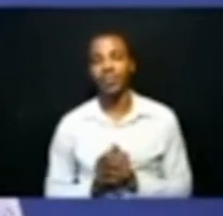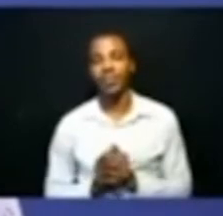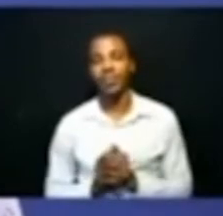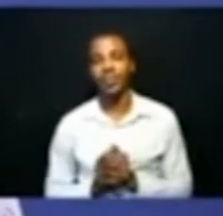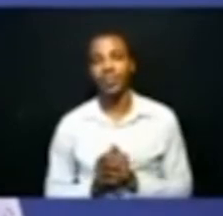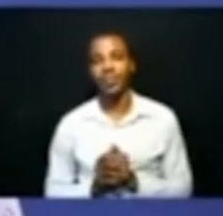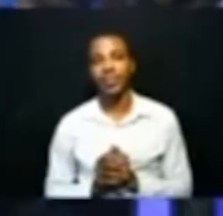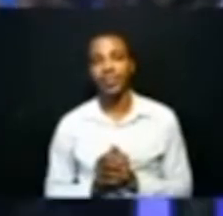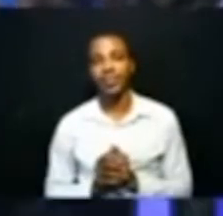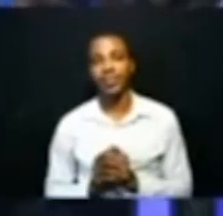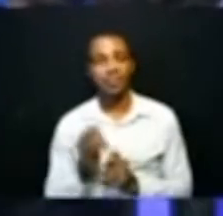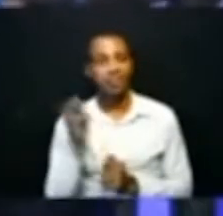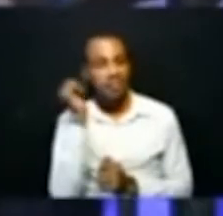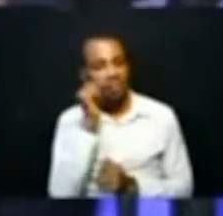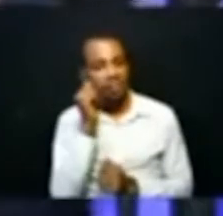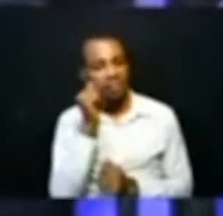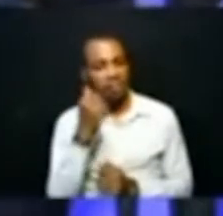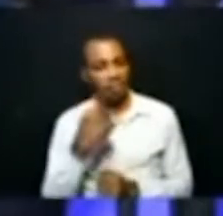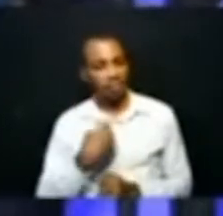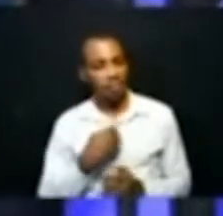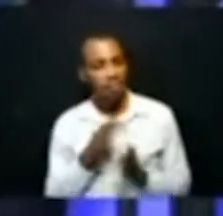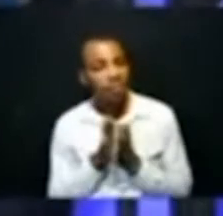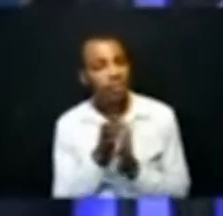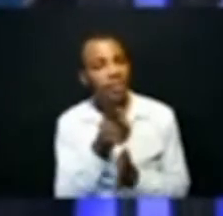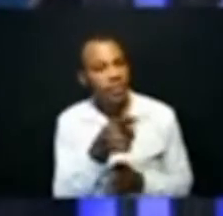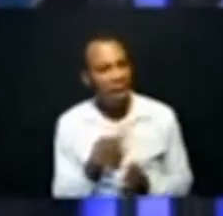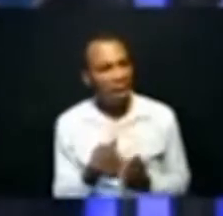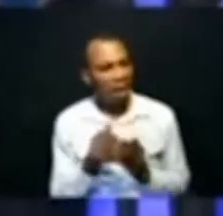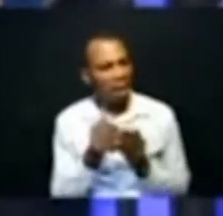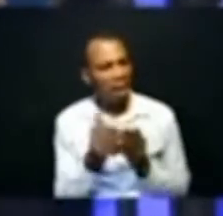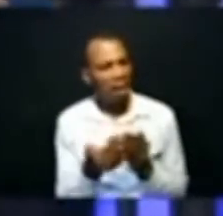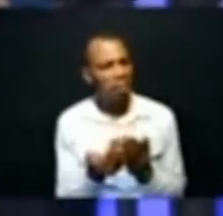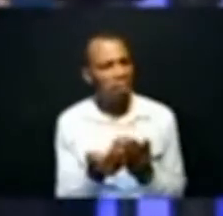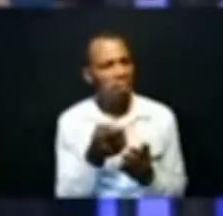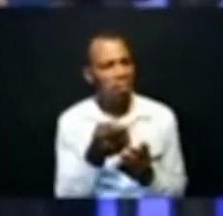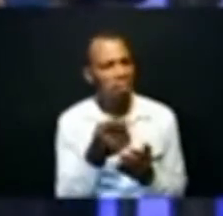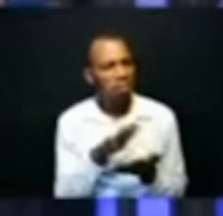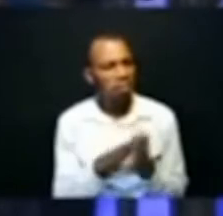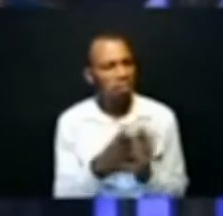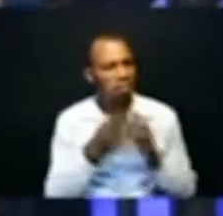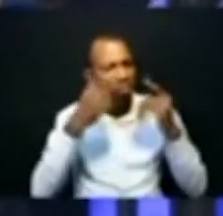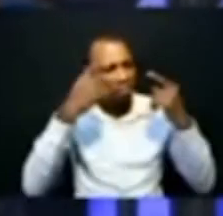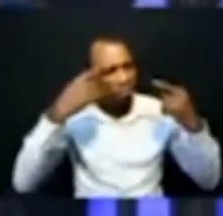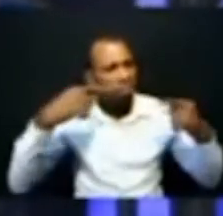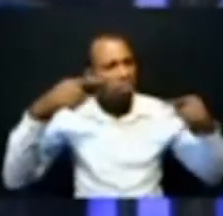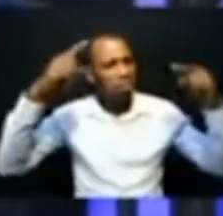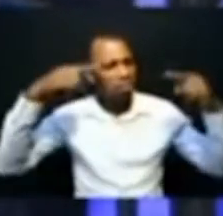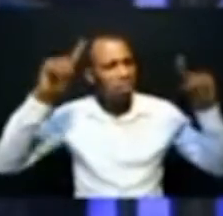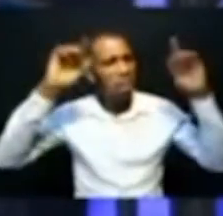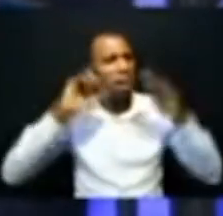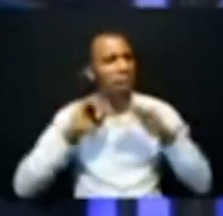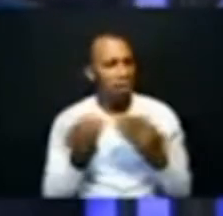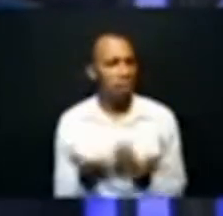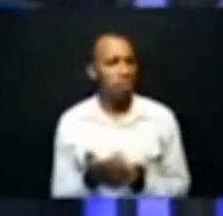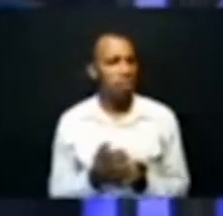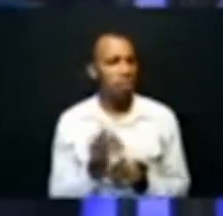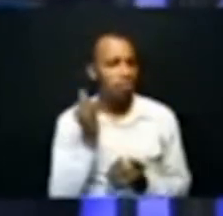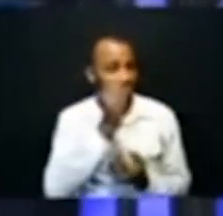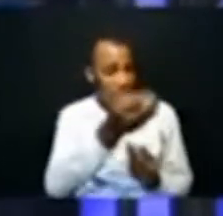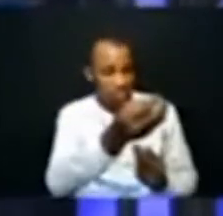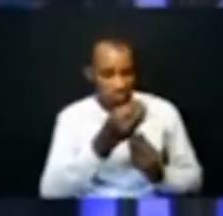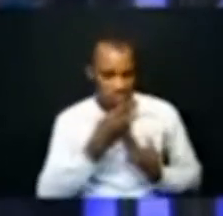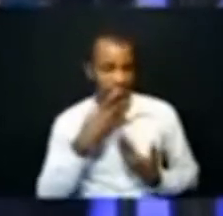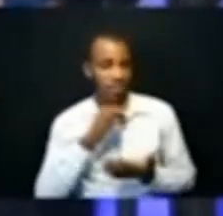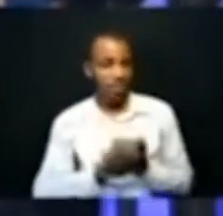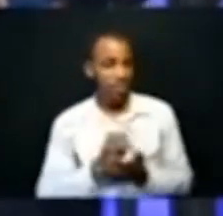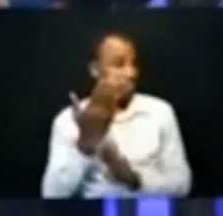and then i was asking about how she made it and then she told